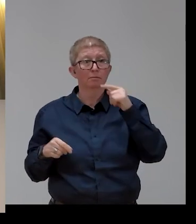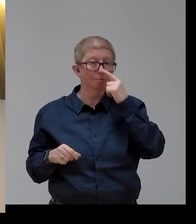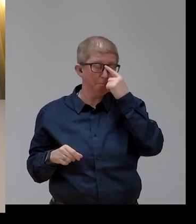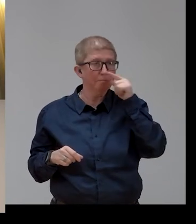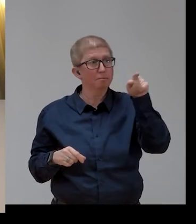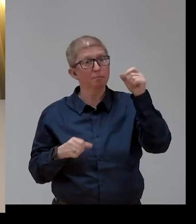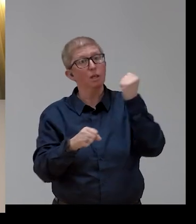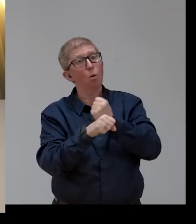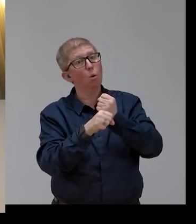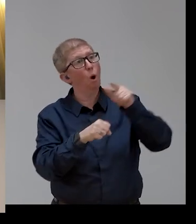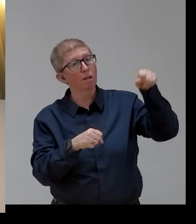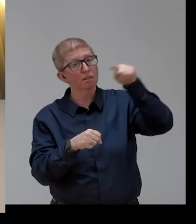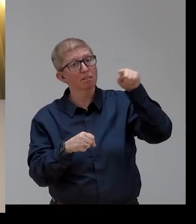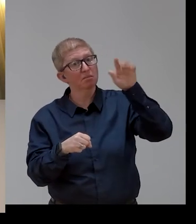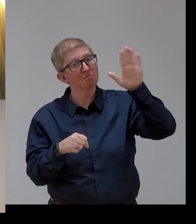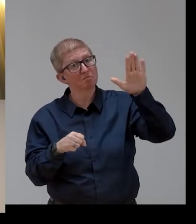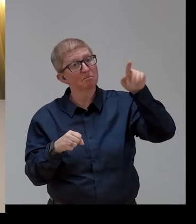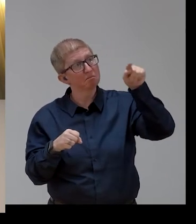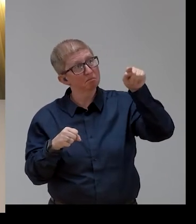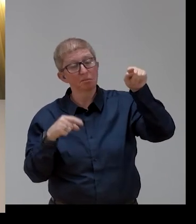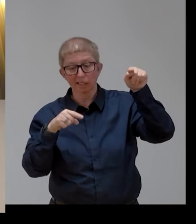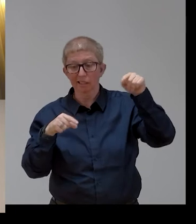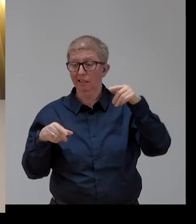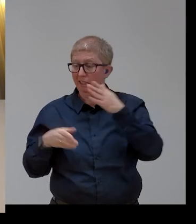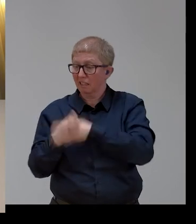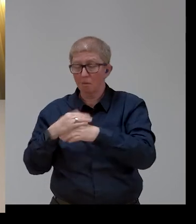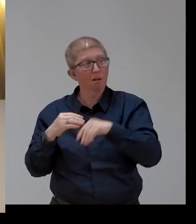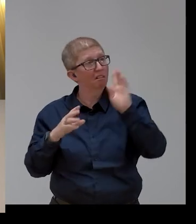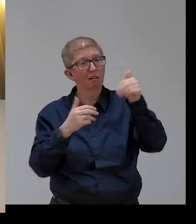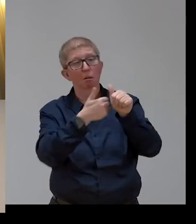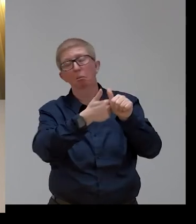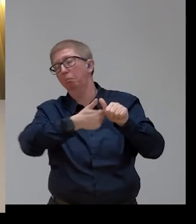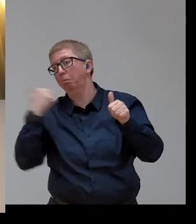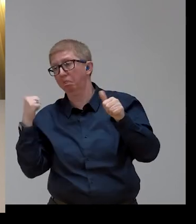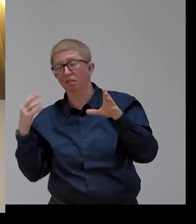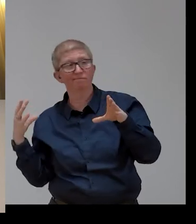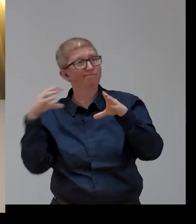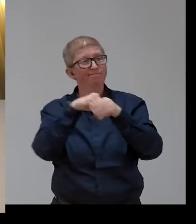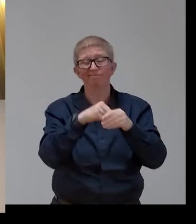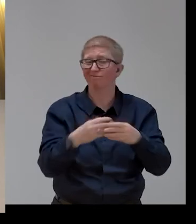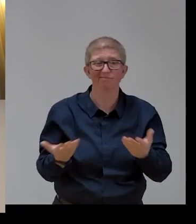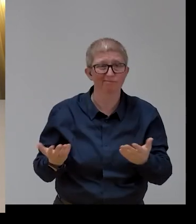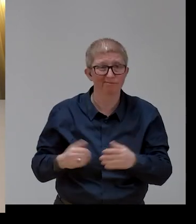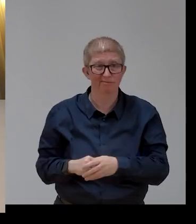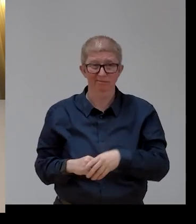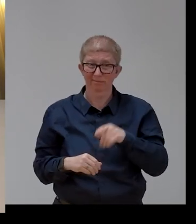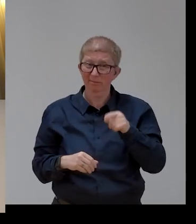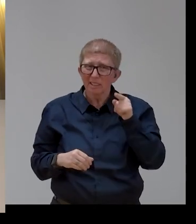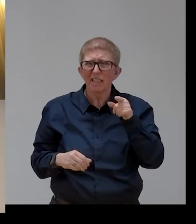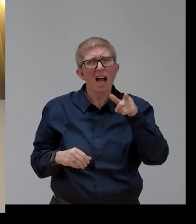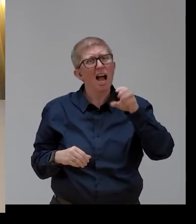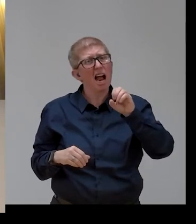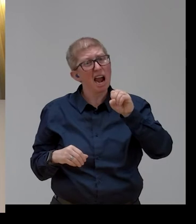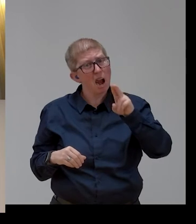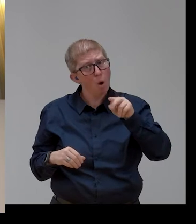So, should the European Parliament tackle this? Do we need a sort of a dedicated action plan, maybe proposed by the European